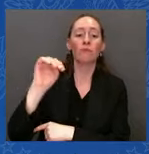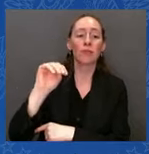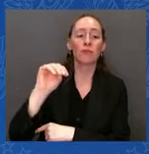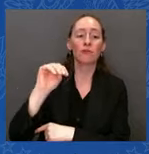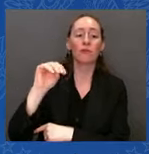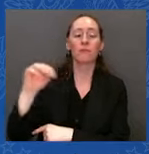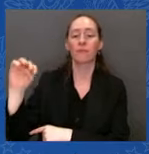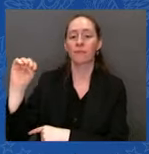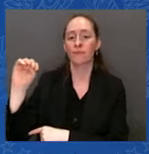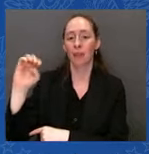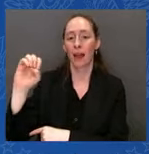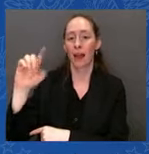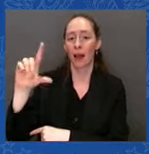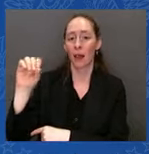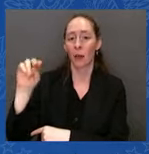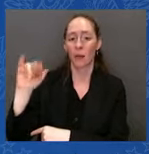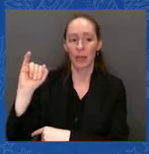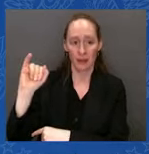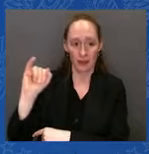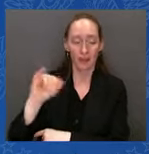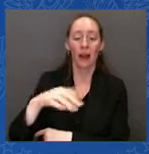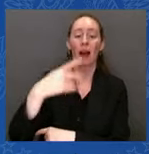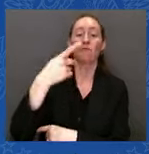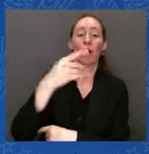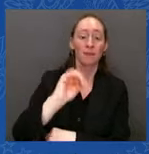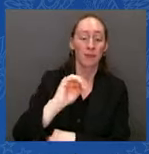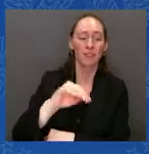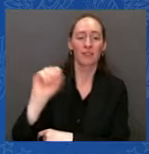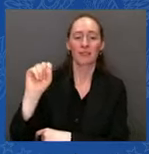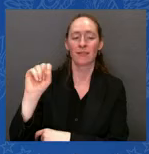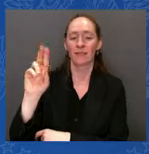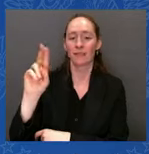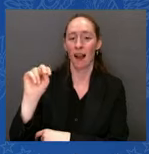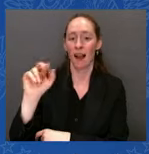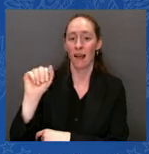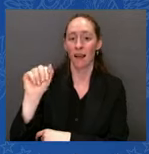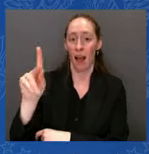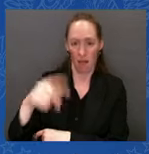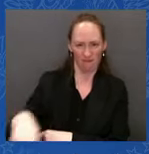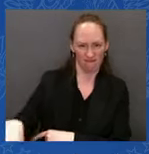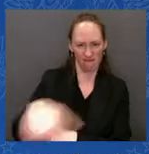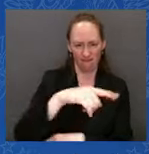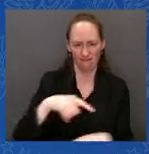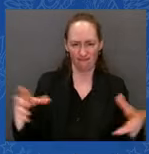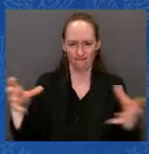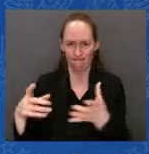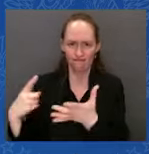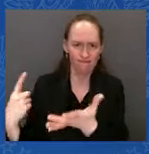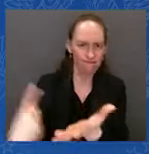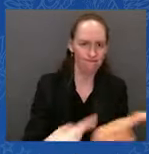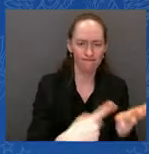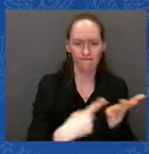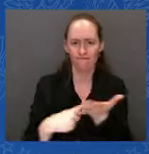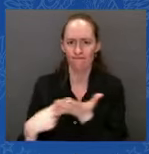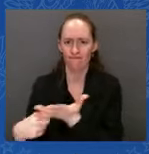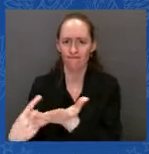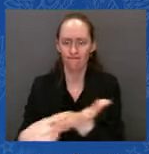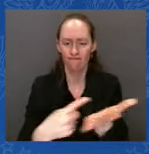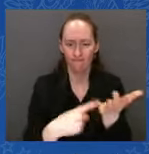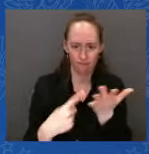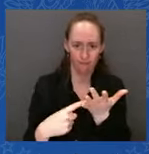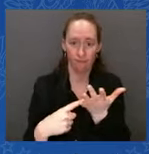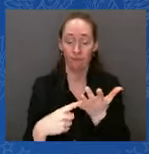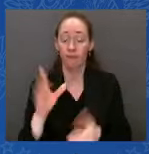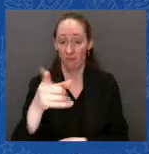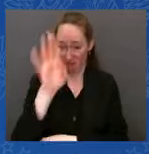Because you all know I've been saying this for a long time, the expectation on the part of Russia is we're going to break up. We're not going to stay united, but